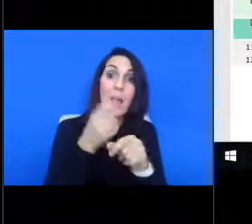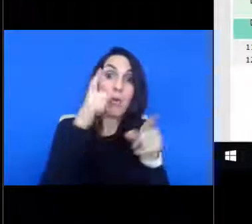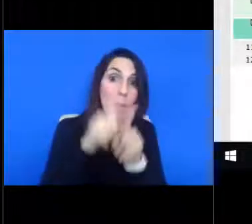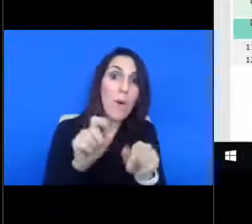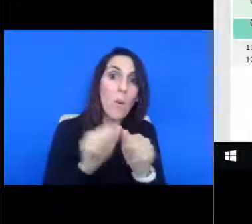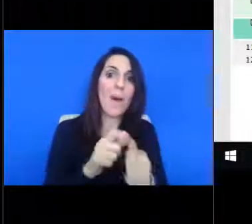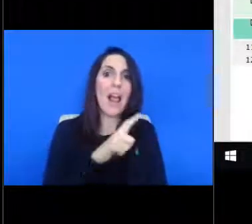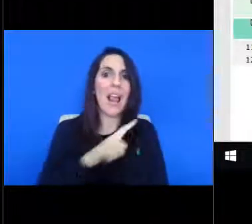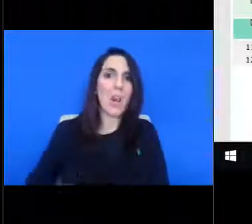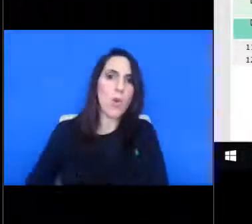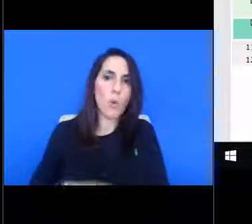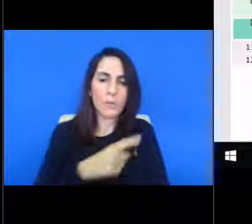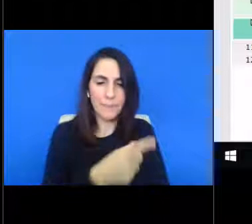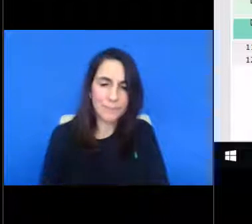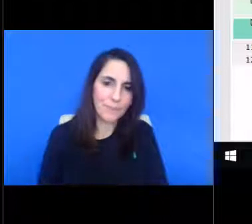Excellent.